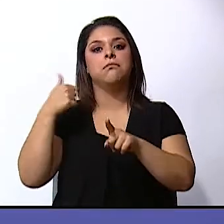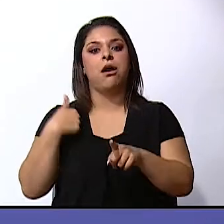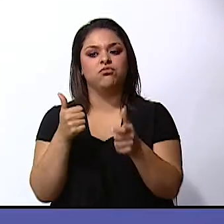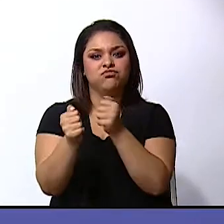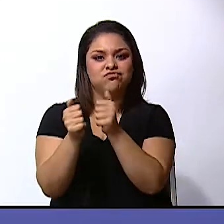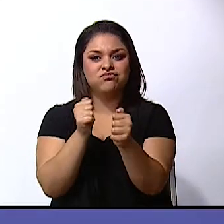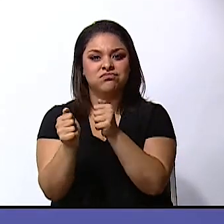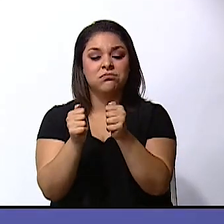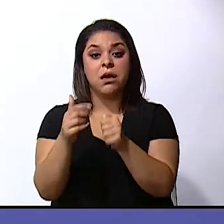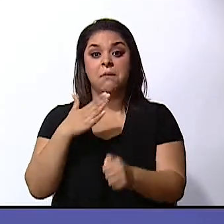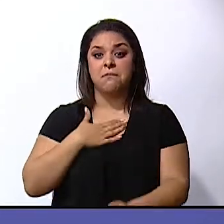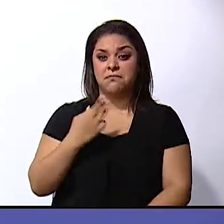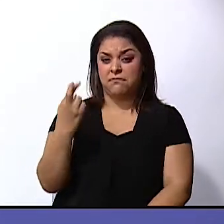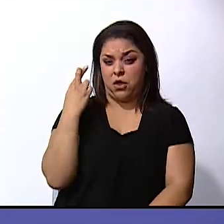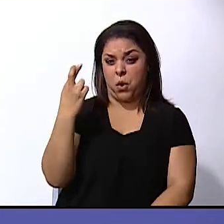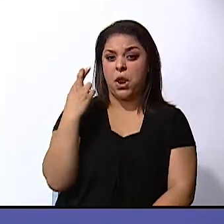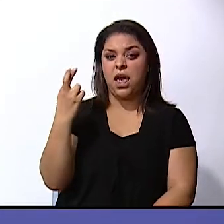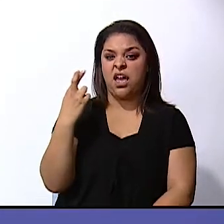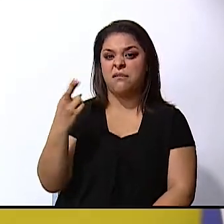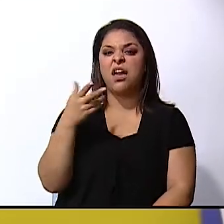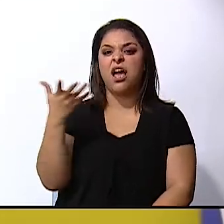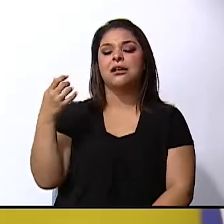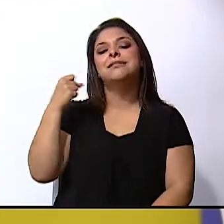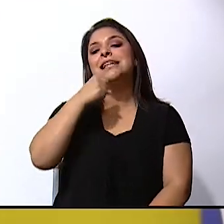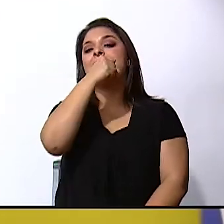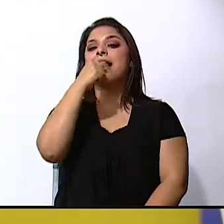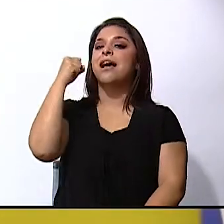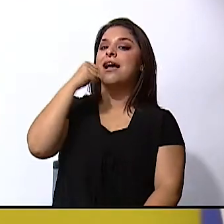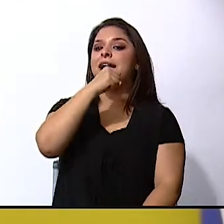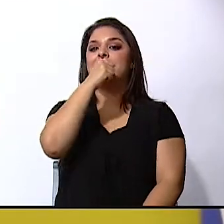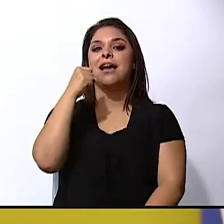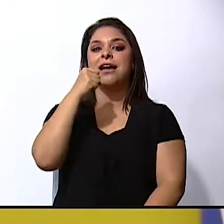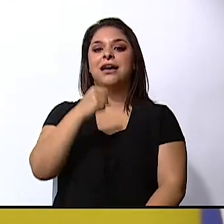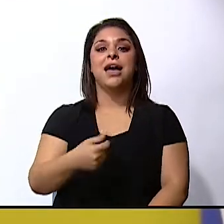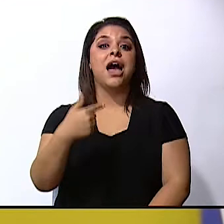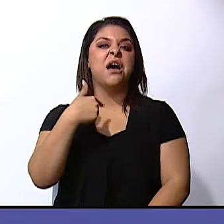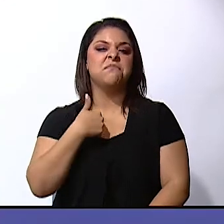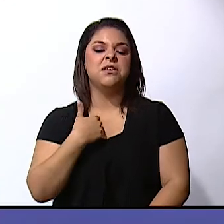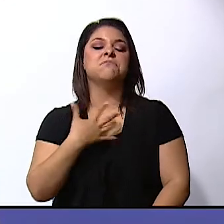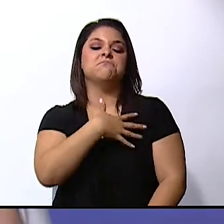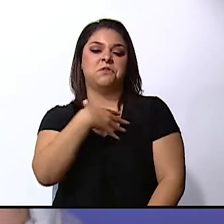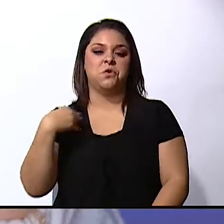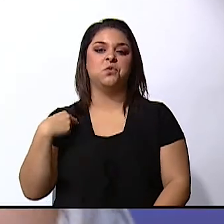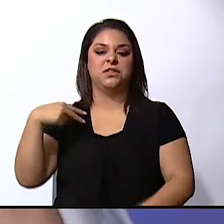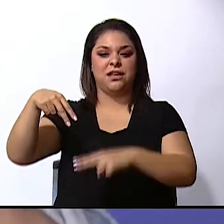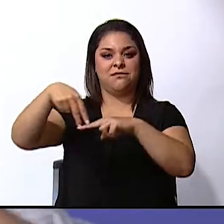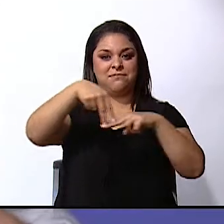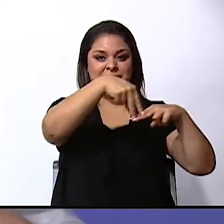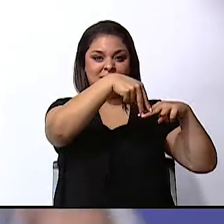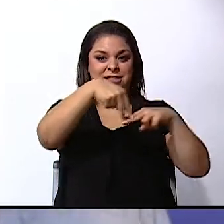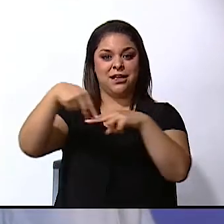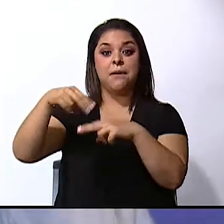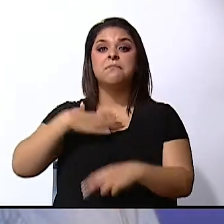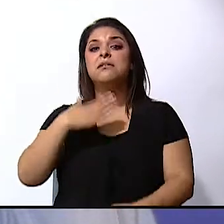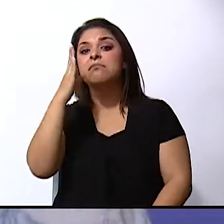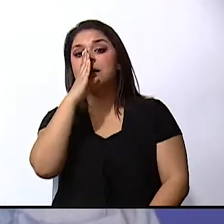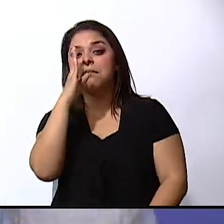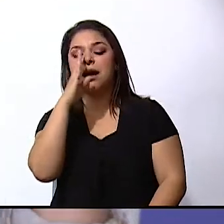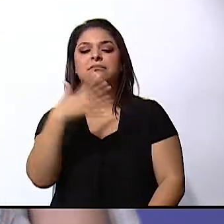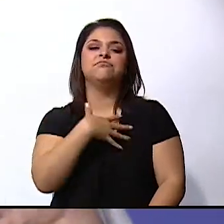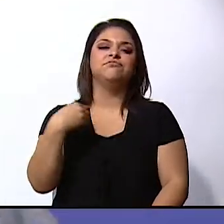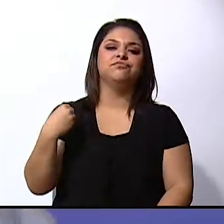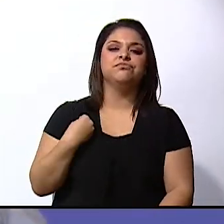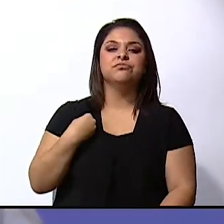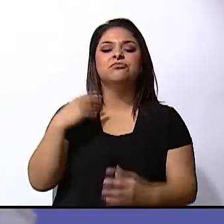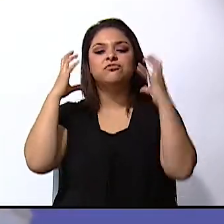best friend loves to go singing i like to skate my mom likes listening to